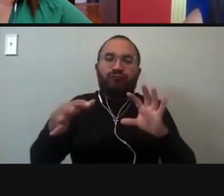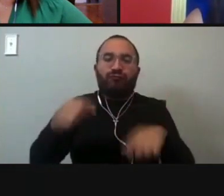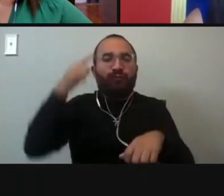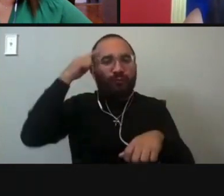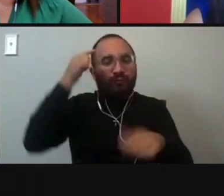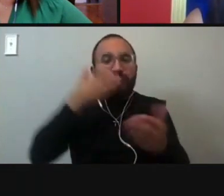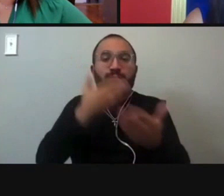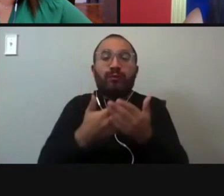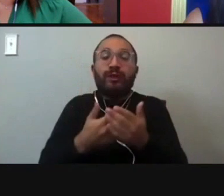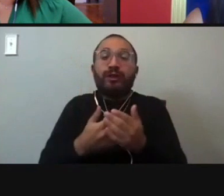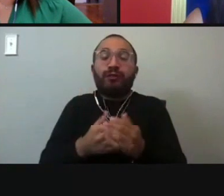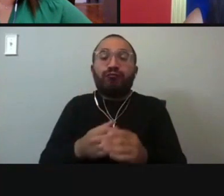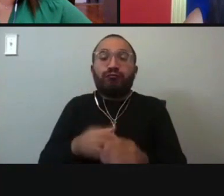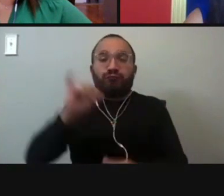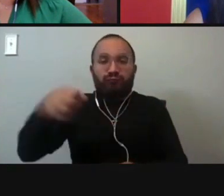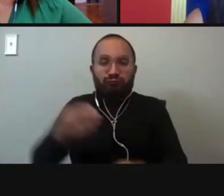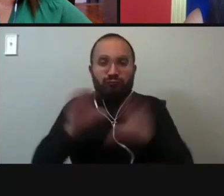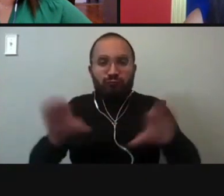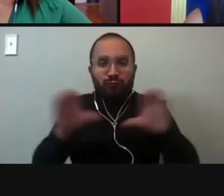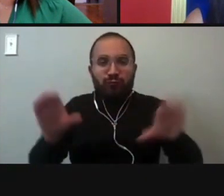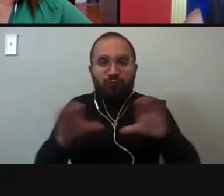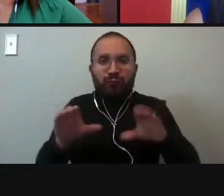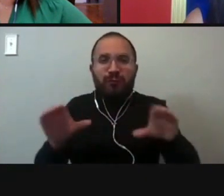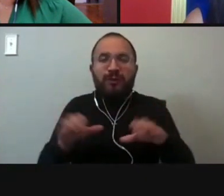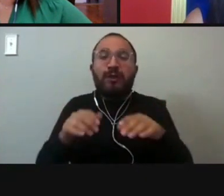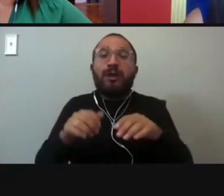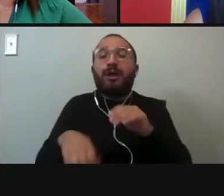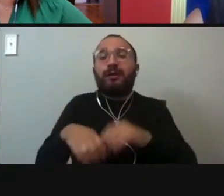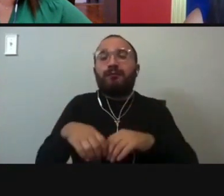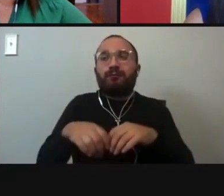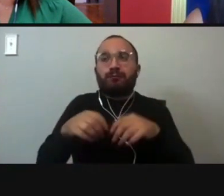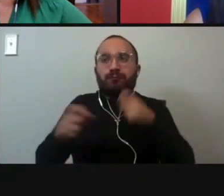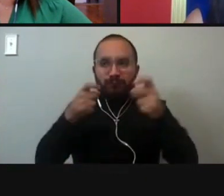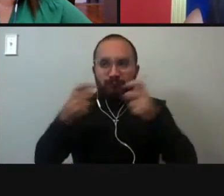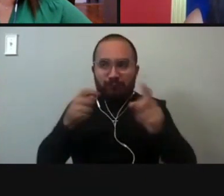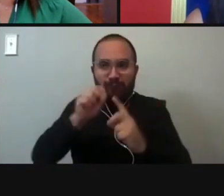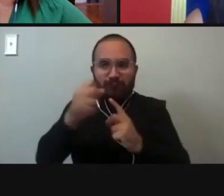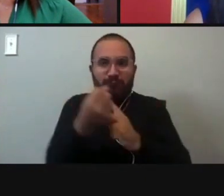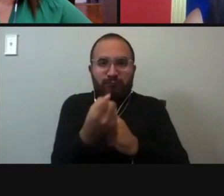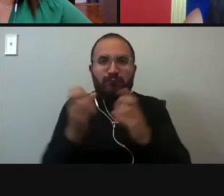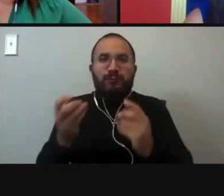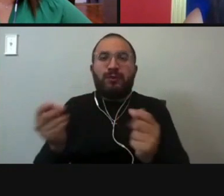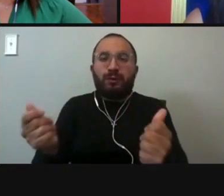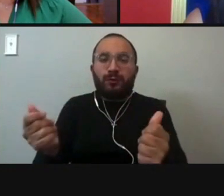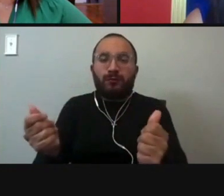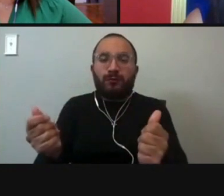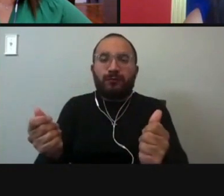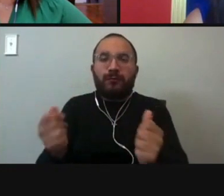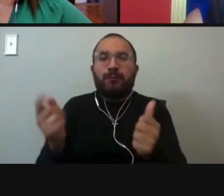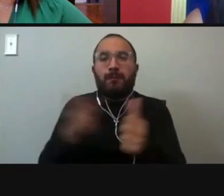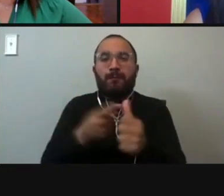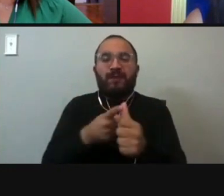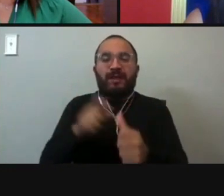with, um, working with, BCS. um, on some of these issues, but again, we, we have to make sure that they're, um, the program is